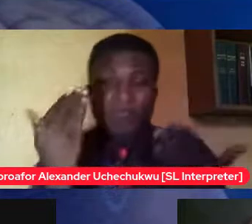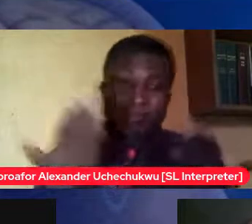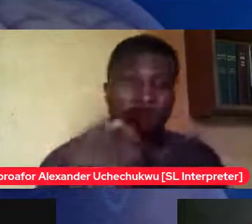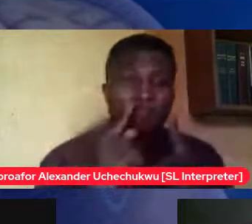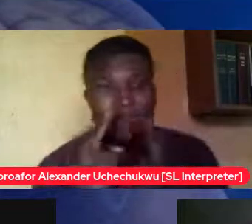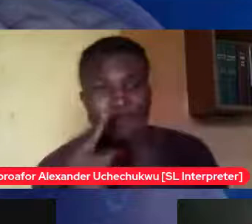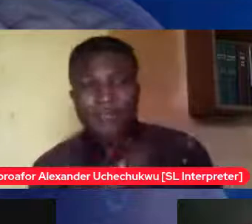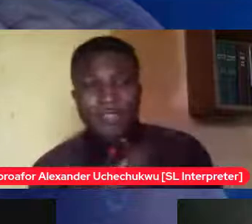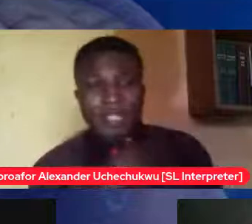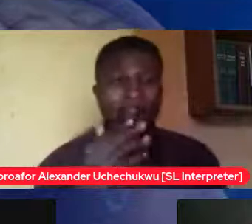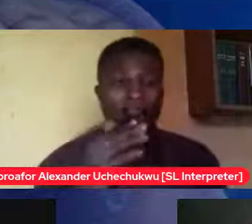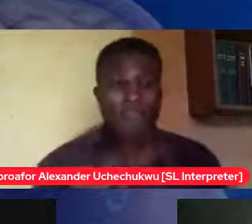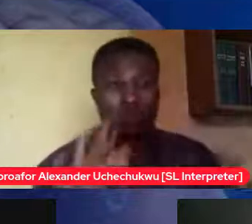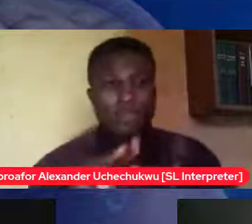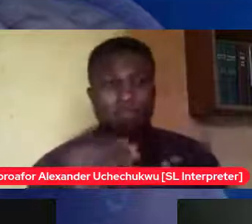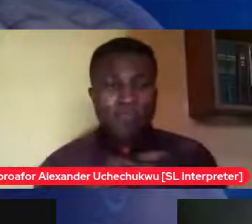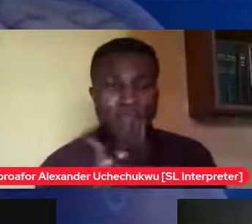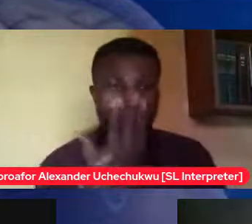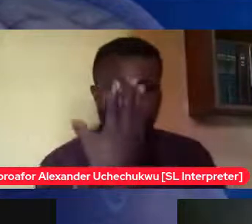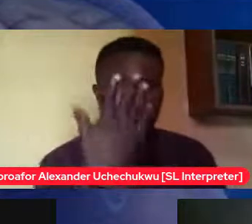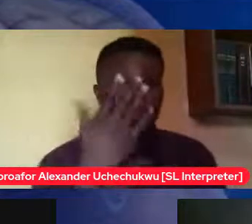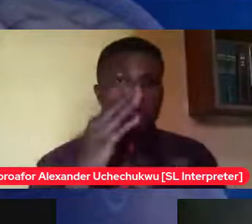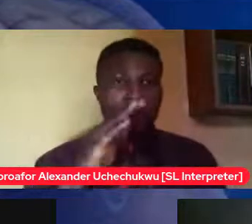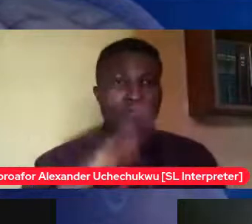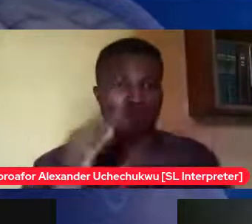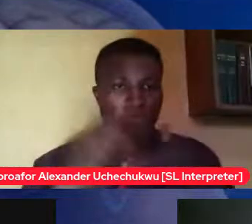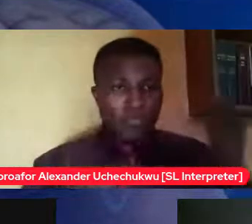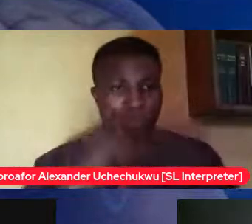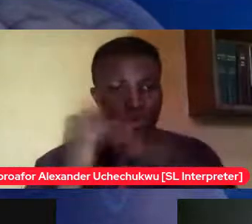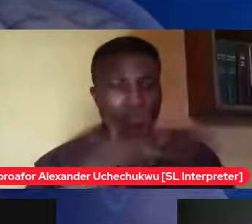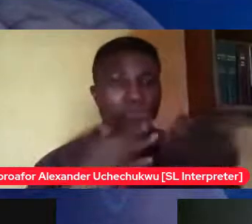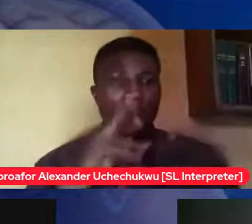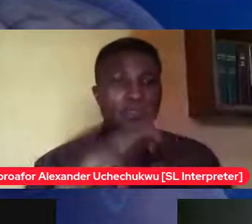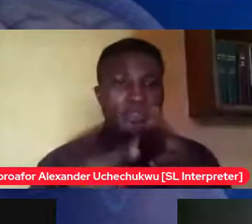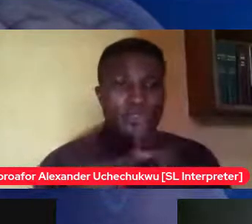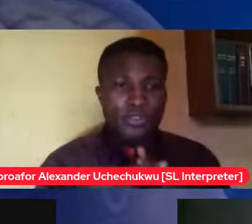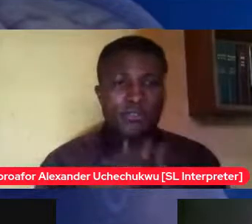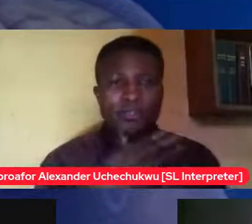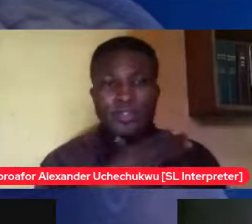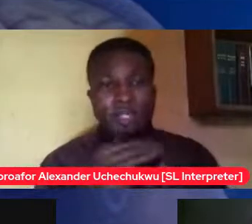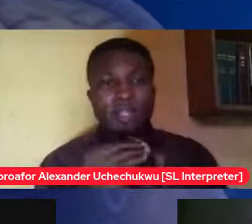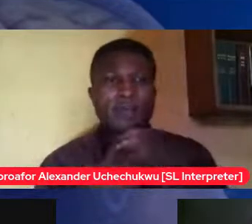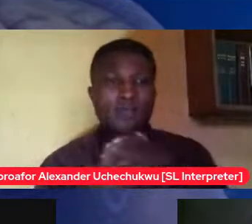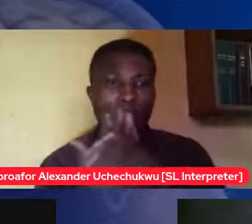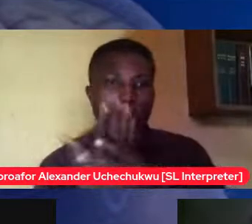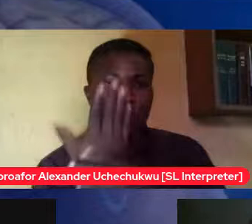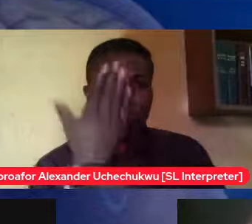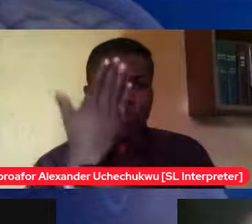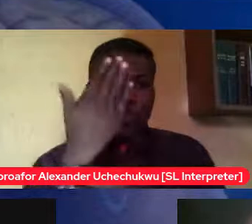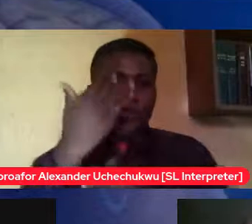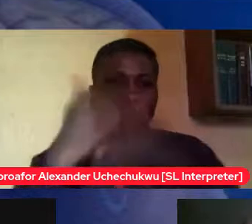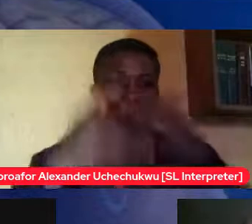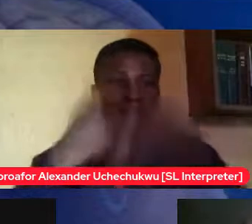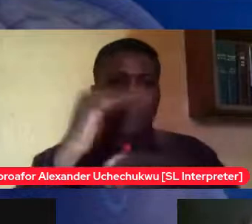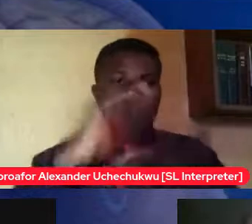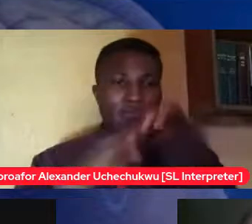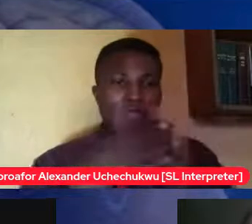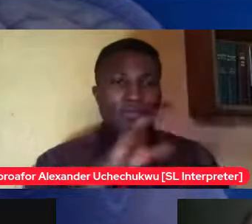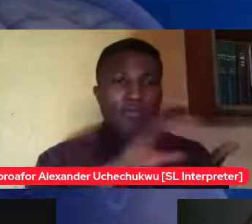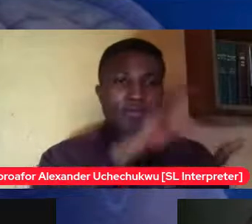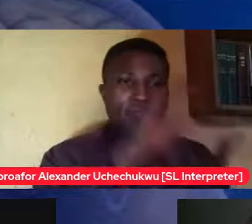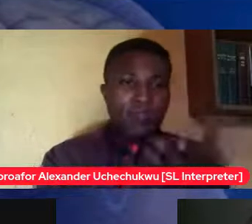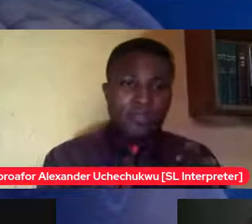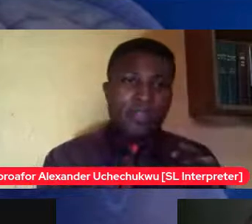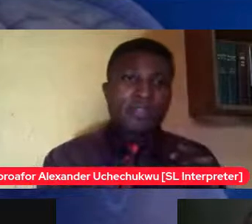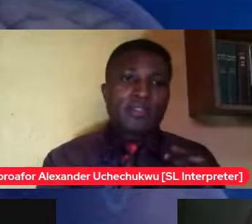and that is that's how relationships that would you know eventually become marriages blossom it's the number of social